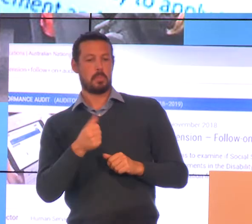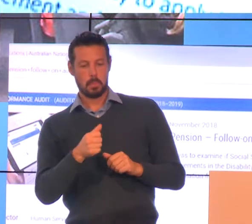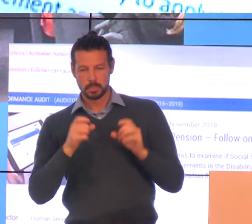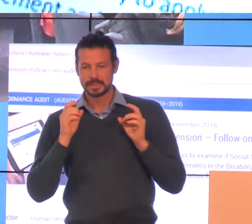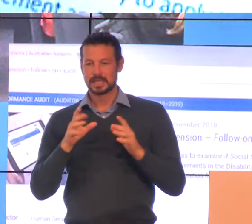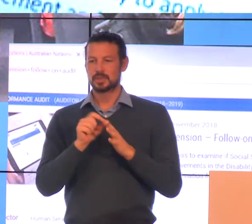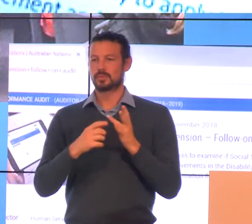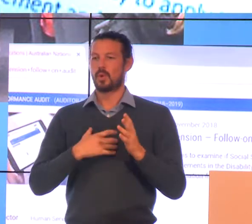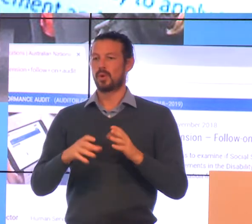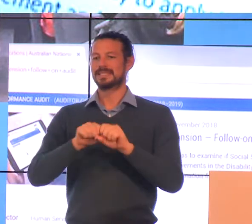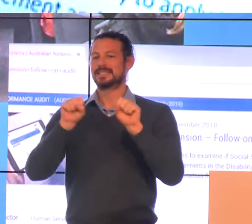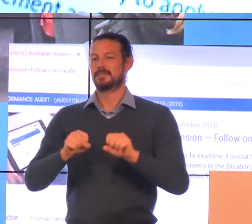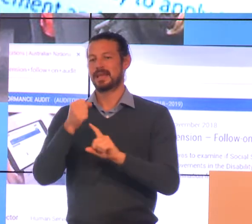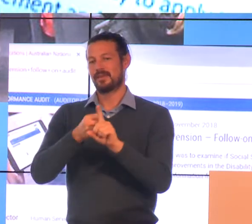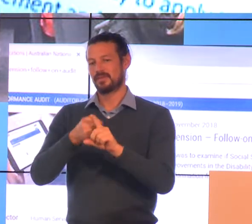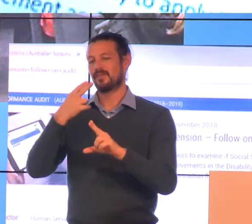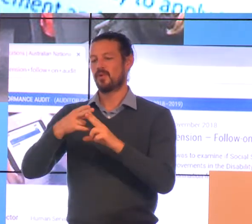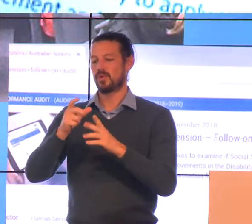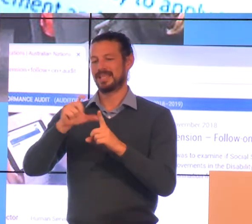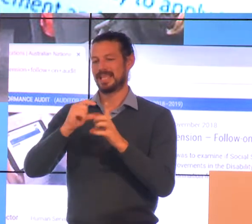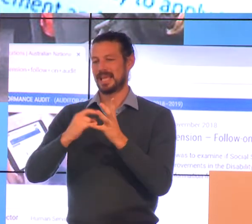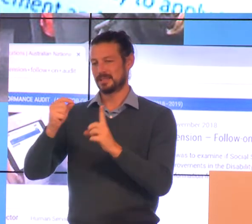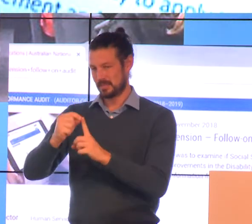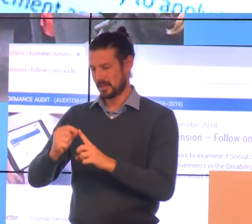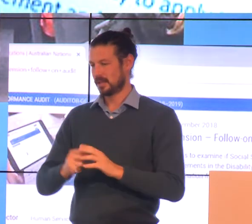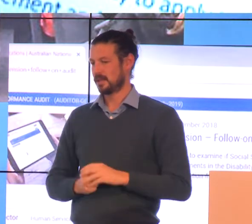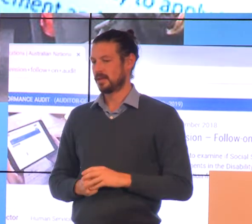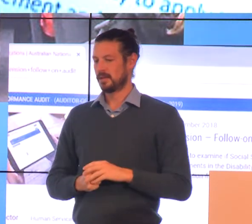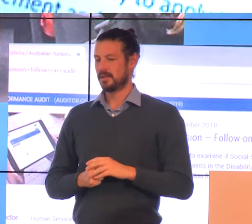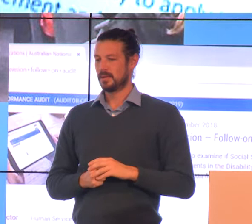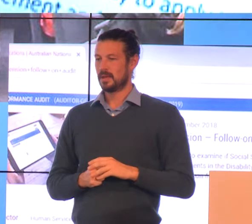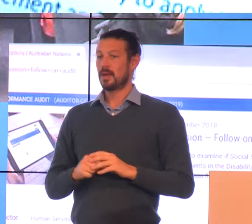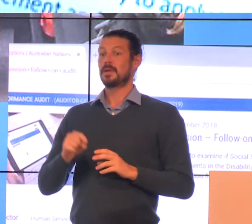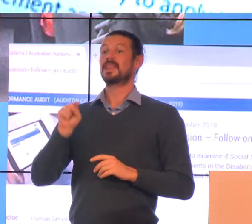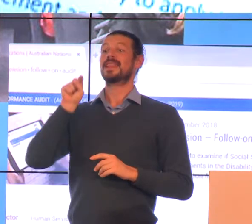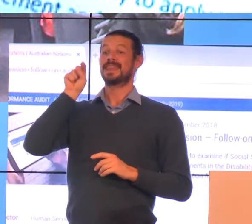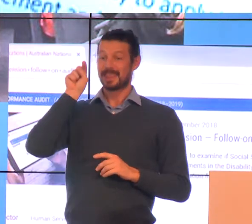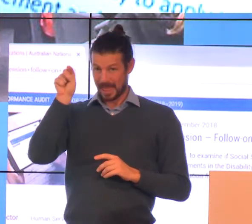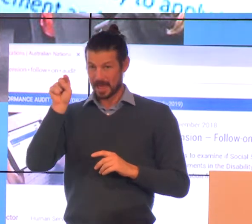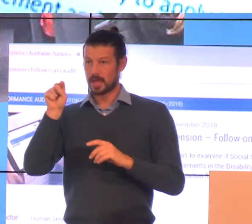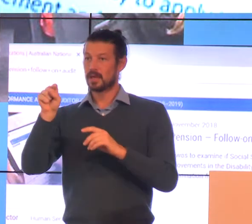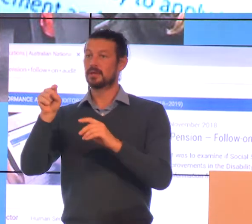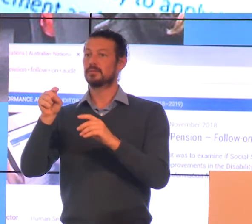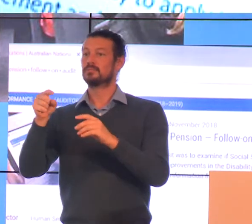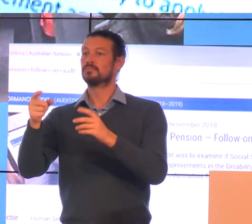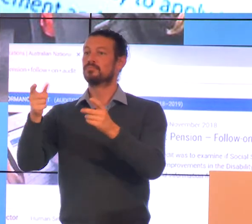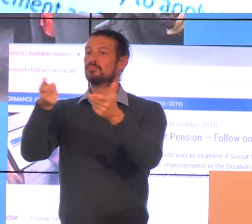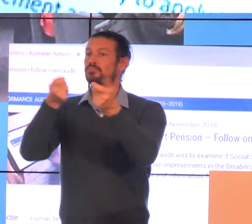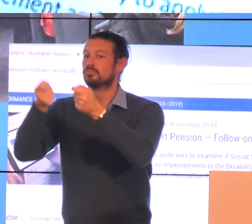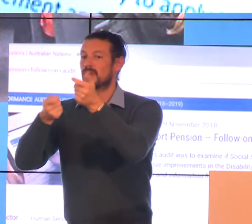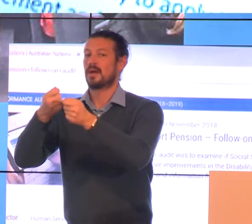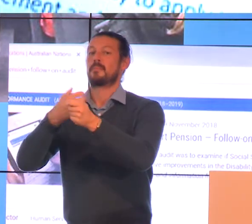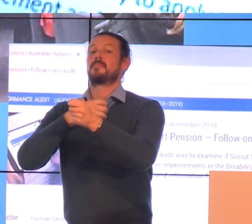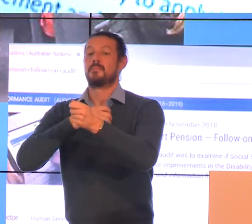around the disability support pension but they've involved new players in that